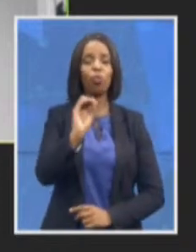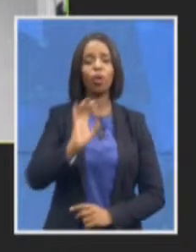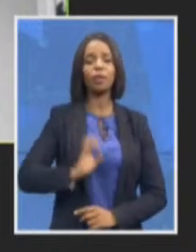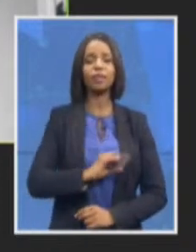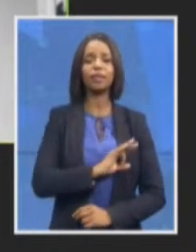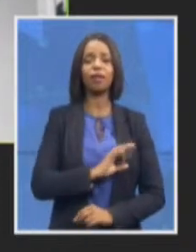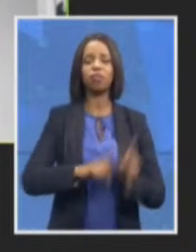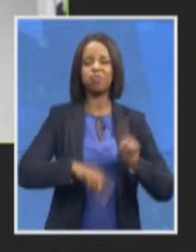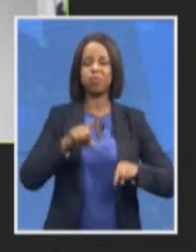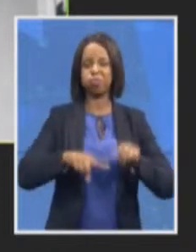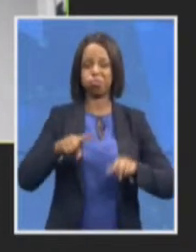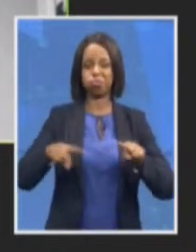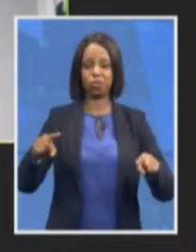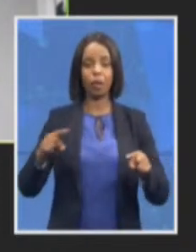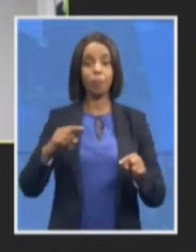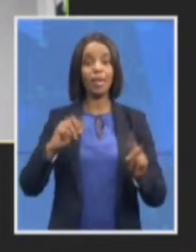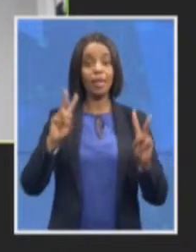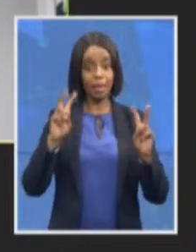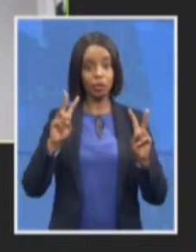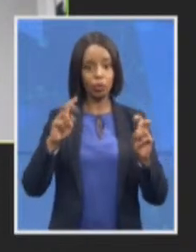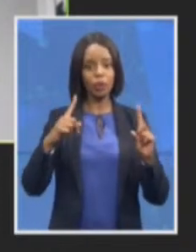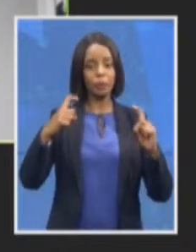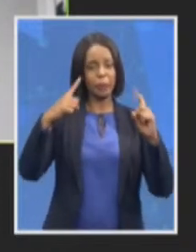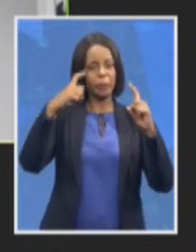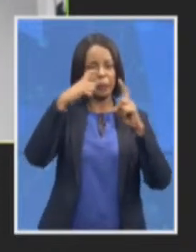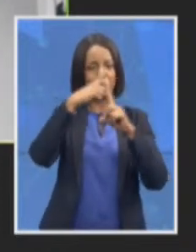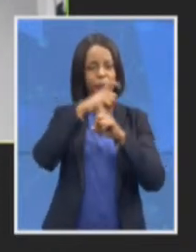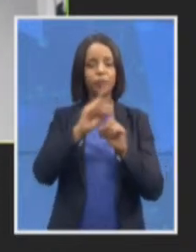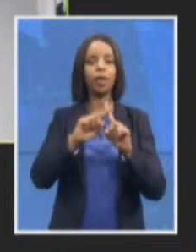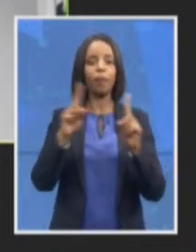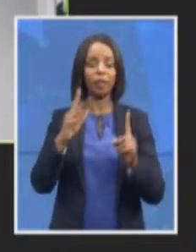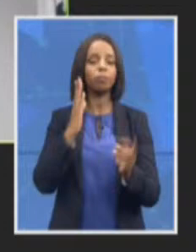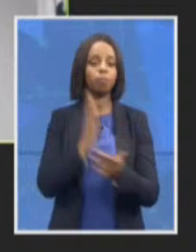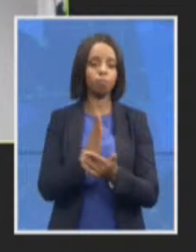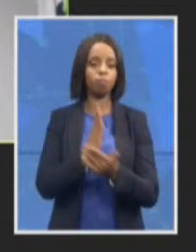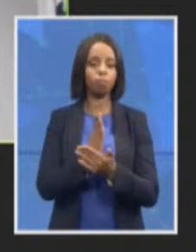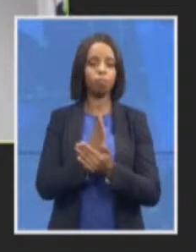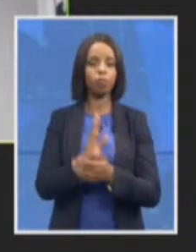processes that are ongoing in the organization to address this matter